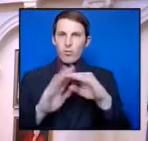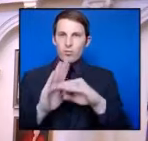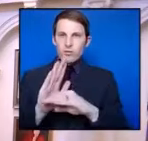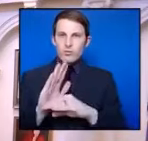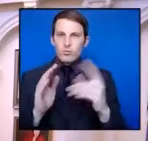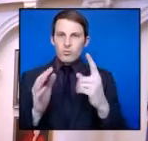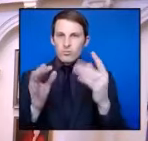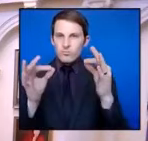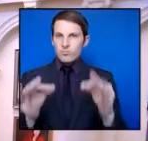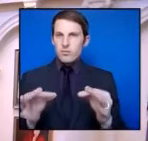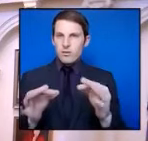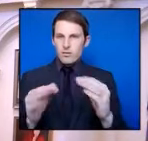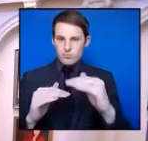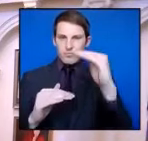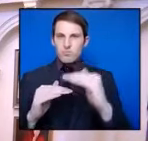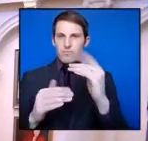highest in Australia?